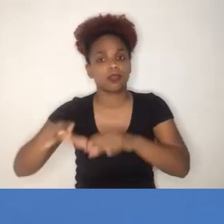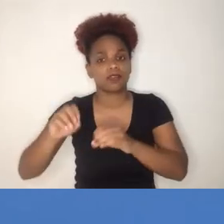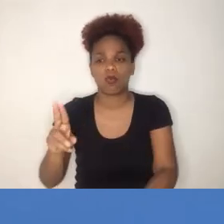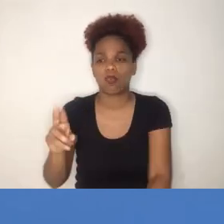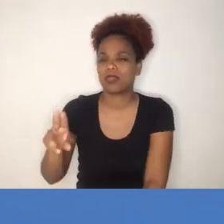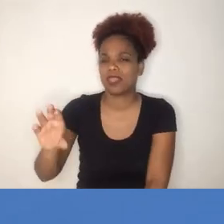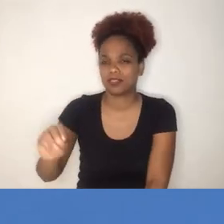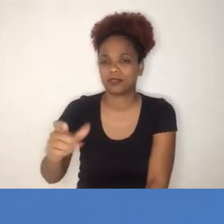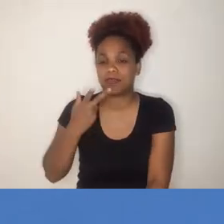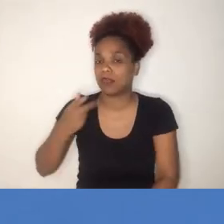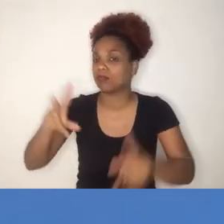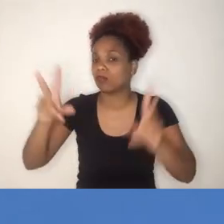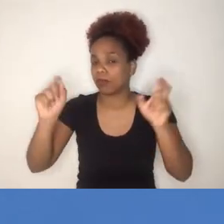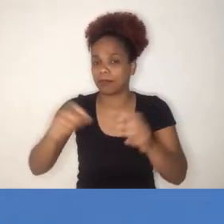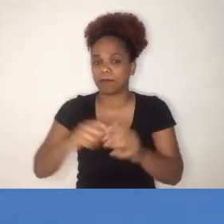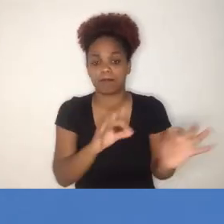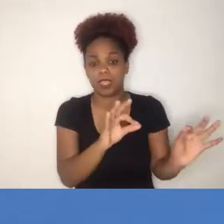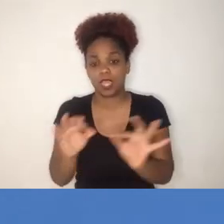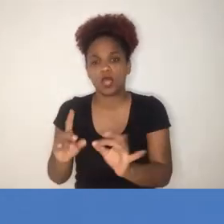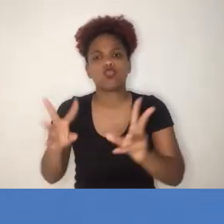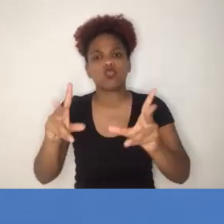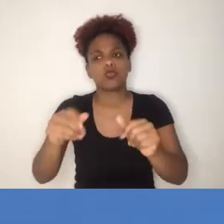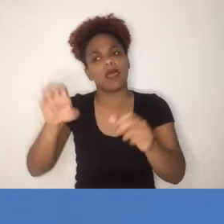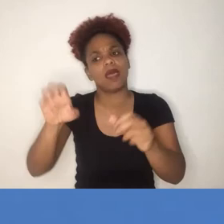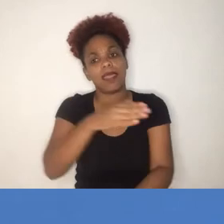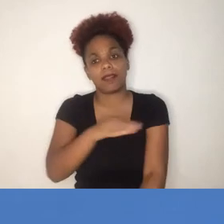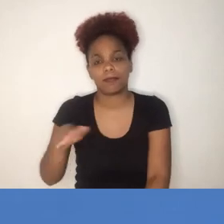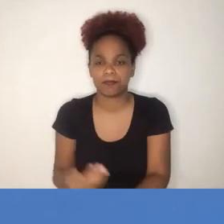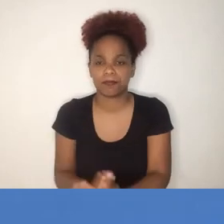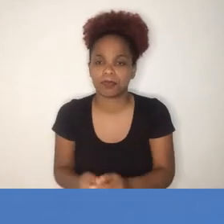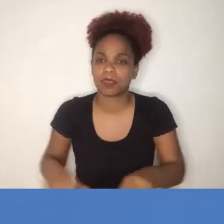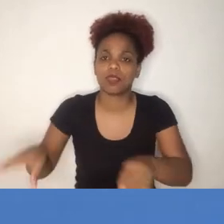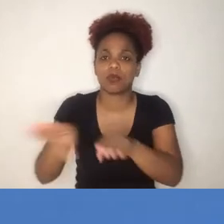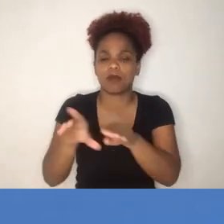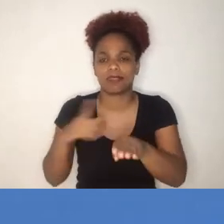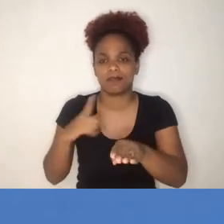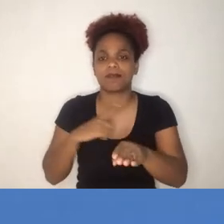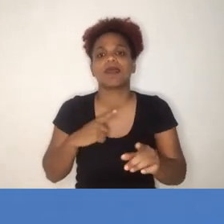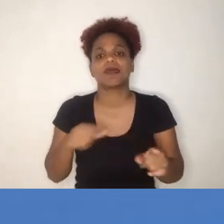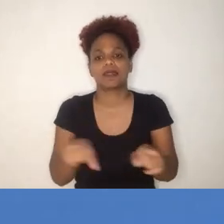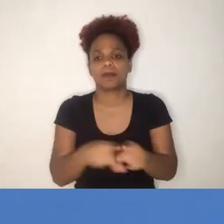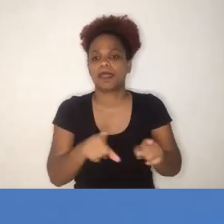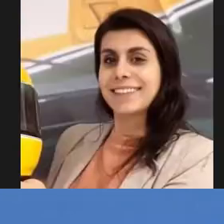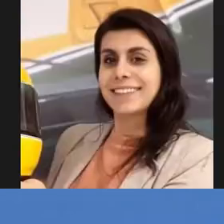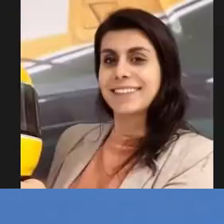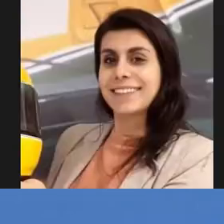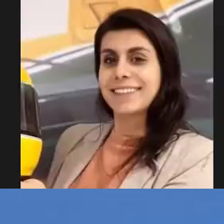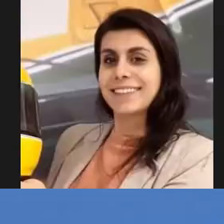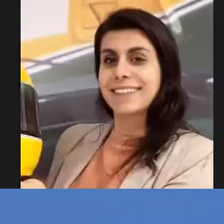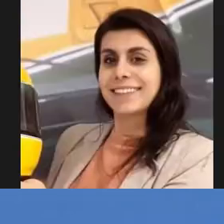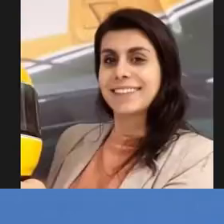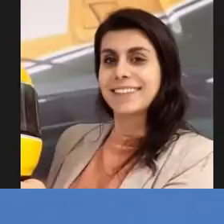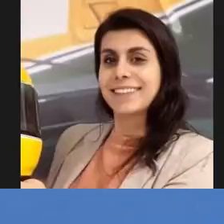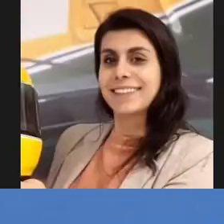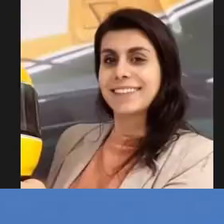provides a platform to share best practices, support capacity building and encourage policy dialogue. In March this year,